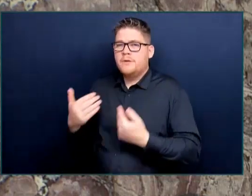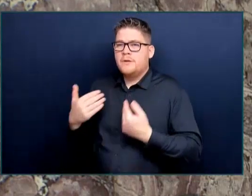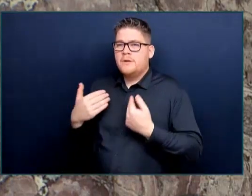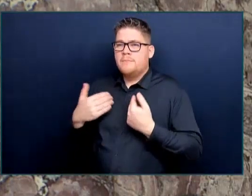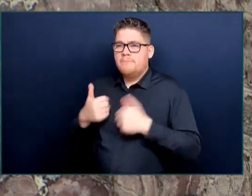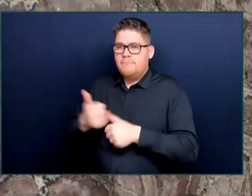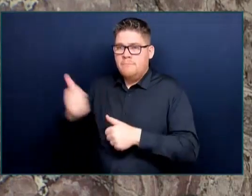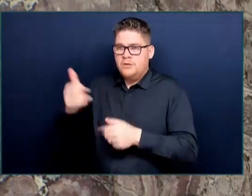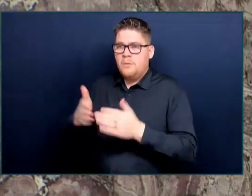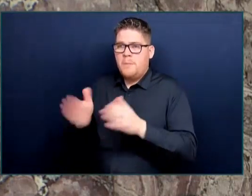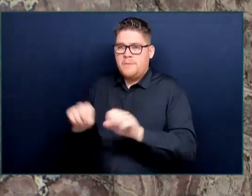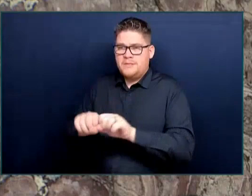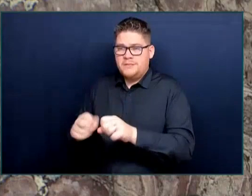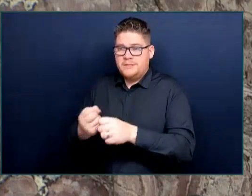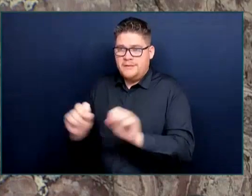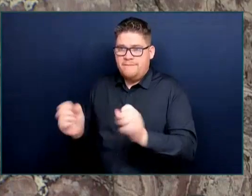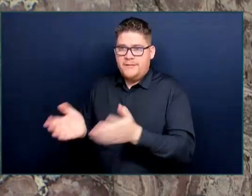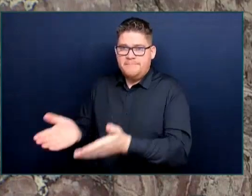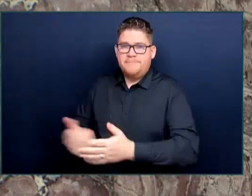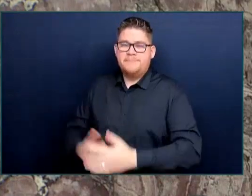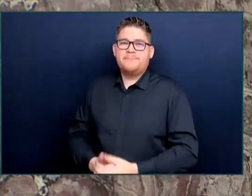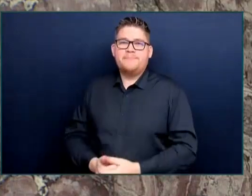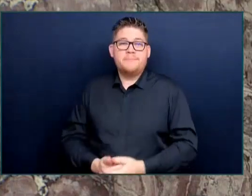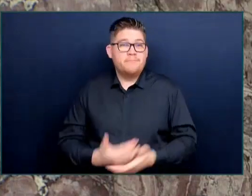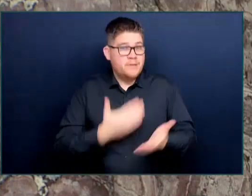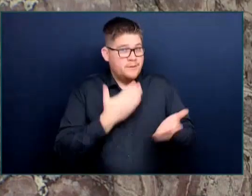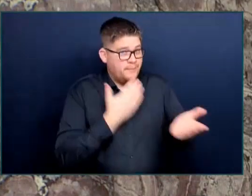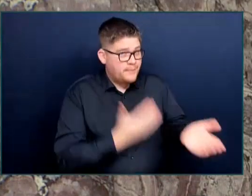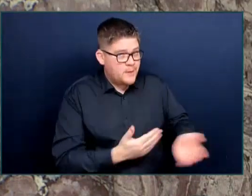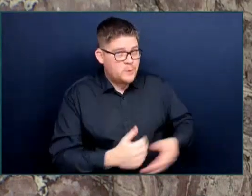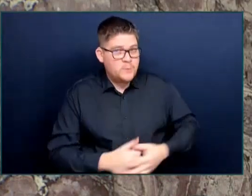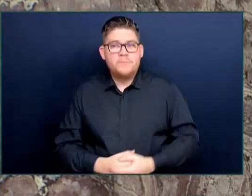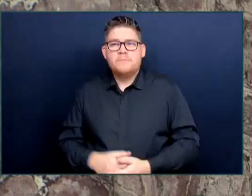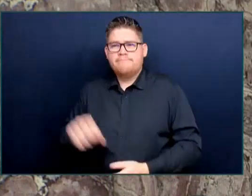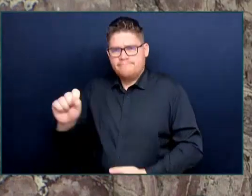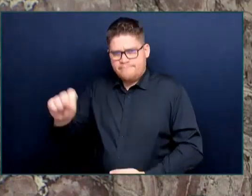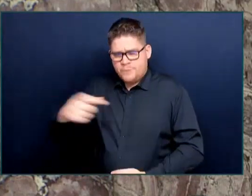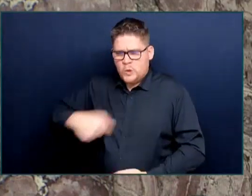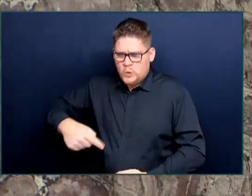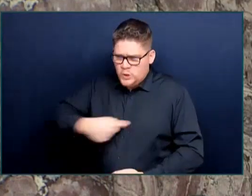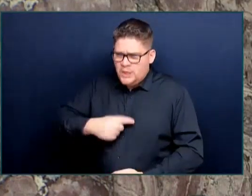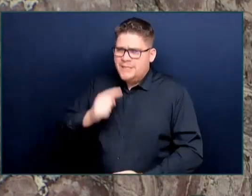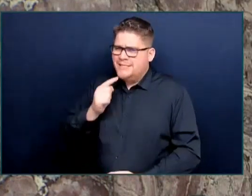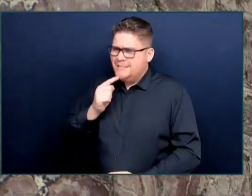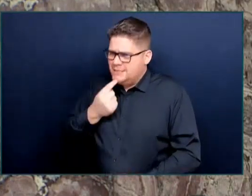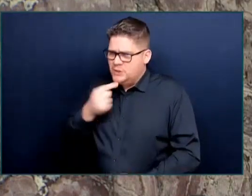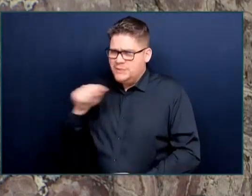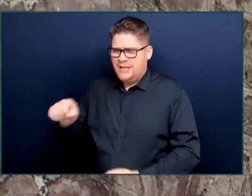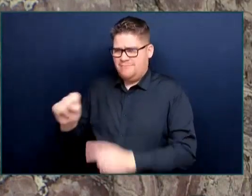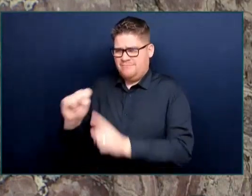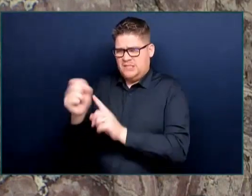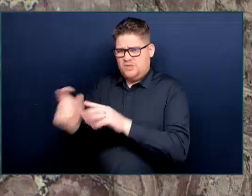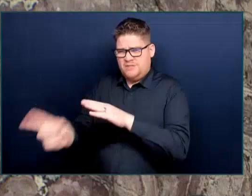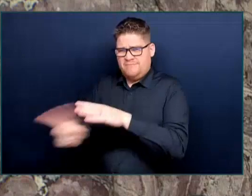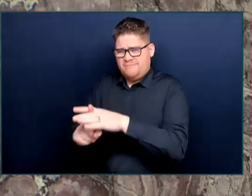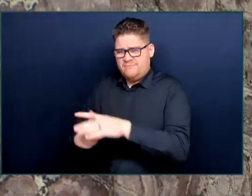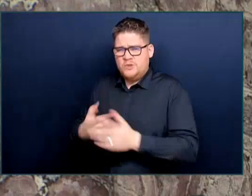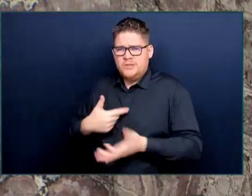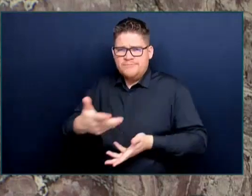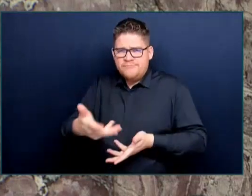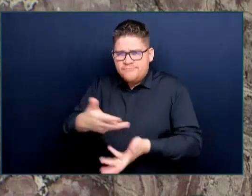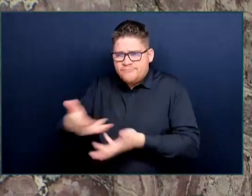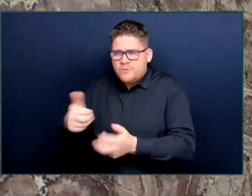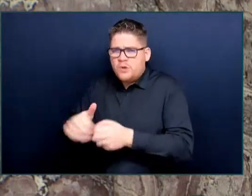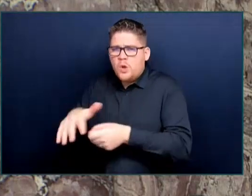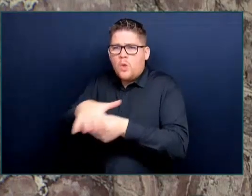That is why we work very closely with local governments on ways in which we can deal with some of the situations that they find themselves in.